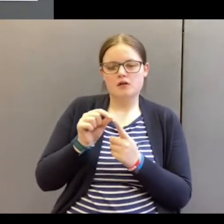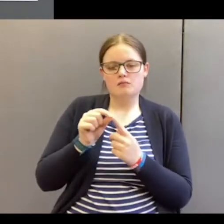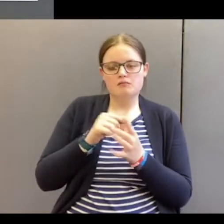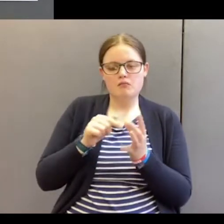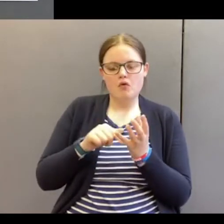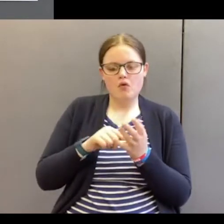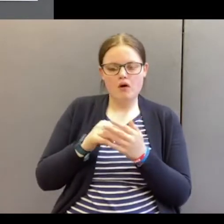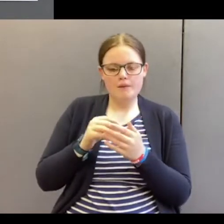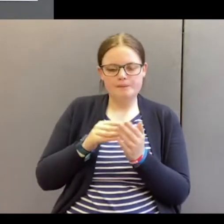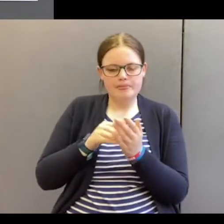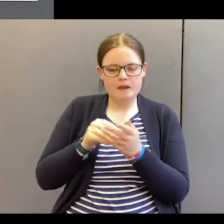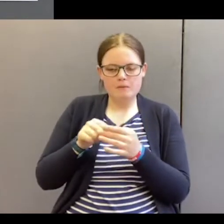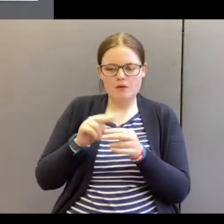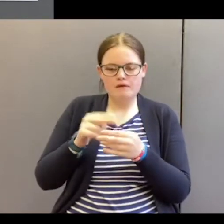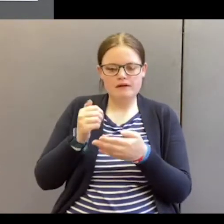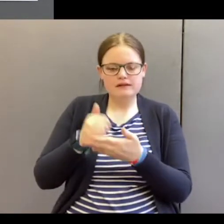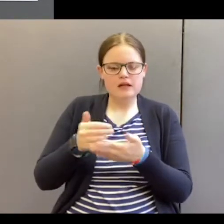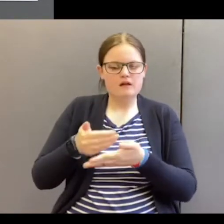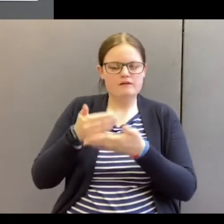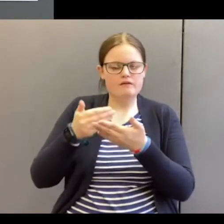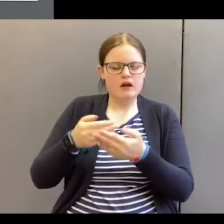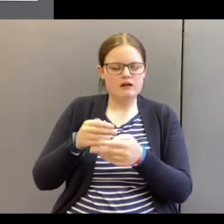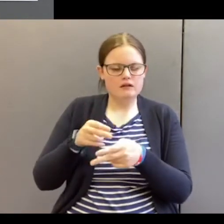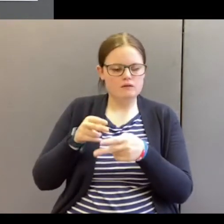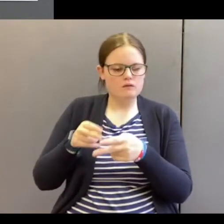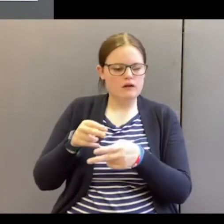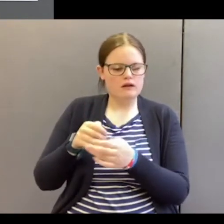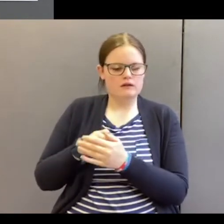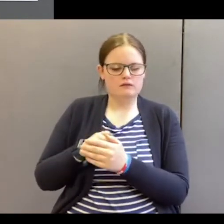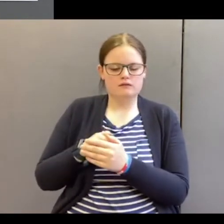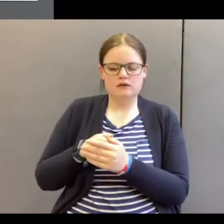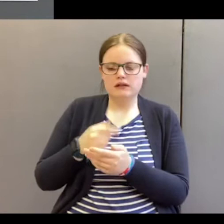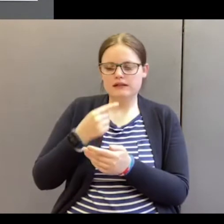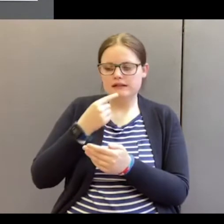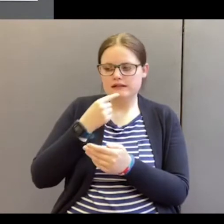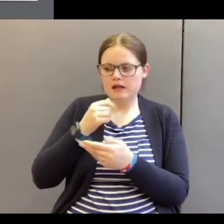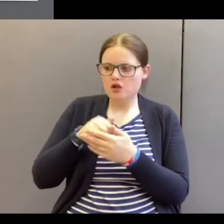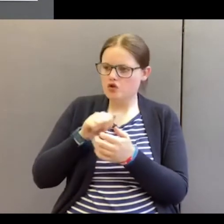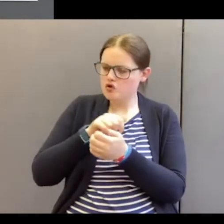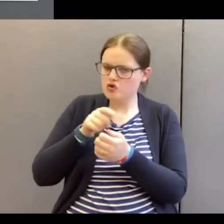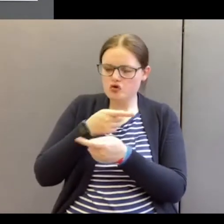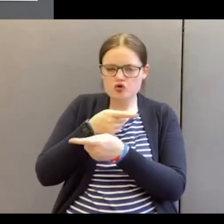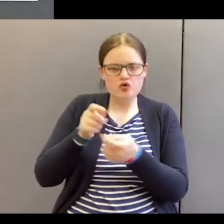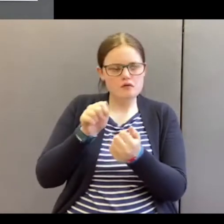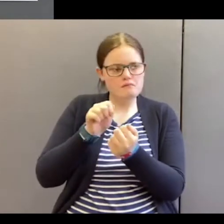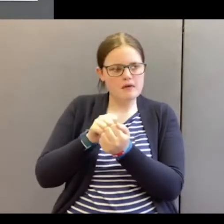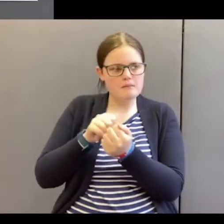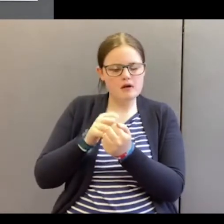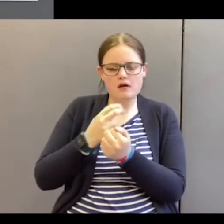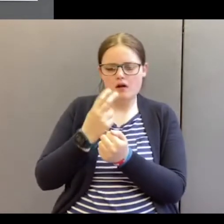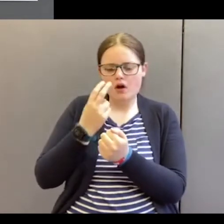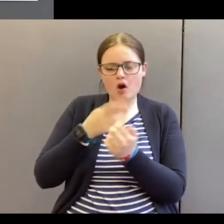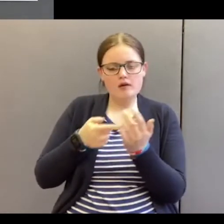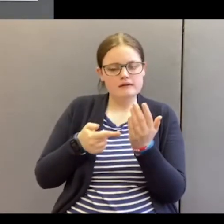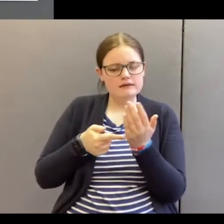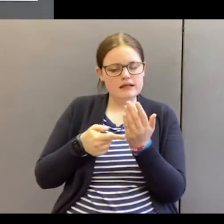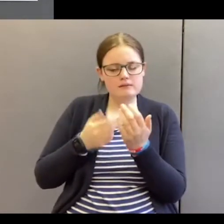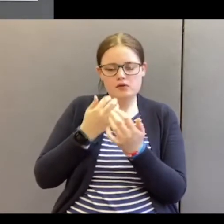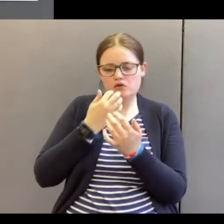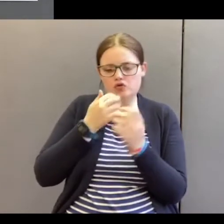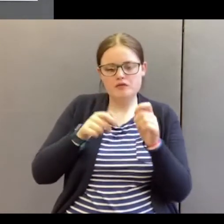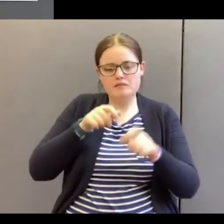analogy of the sacrificial system. He says, do you remember the Old Testament Jews?